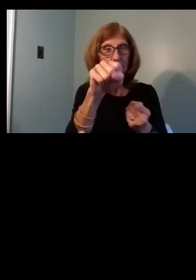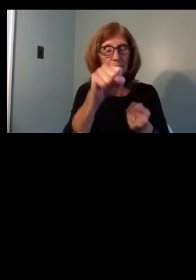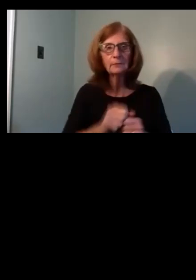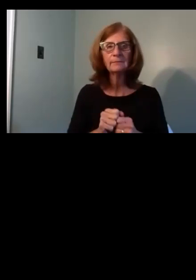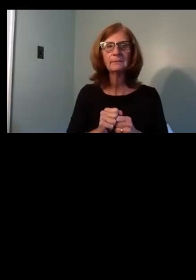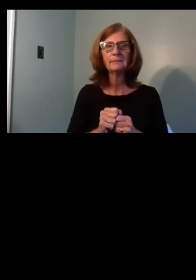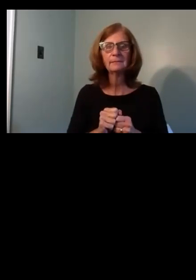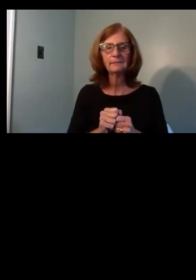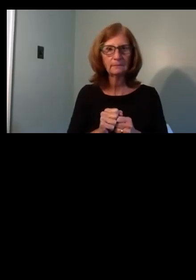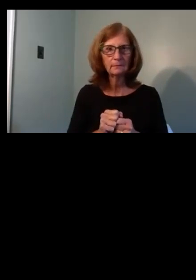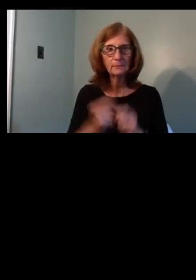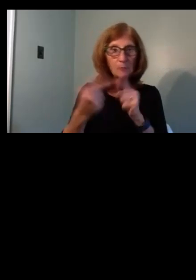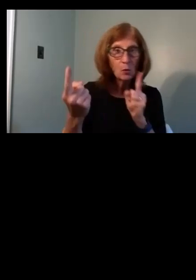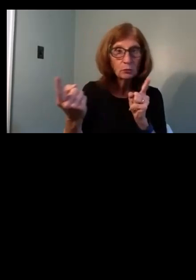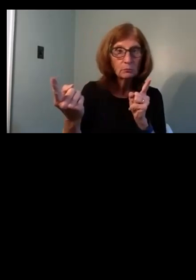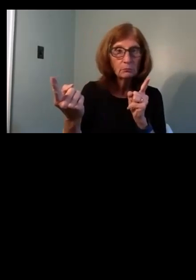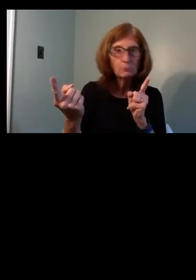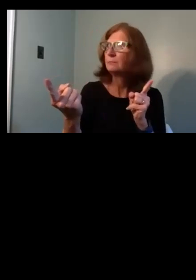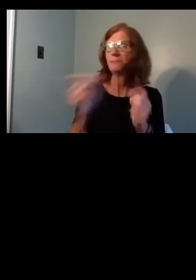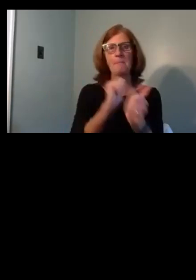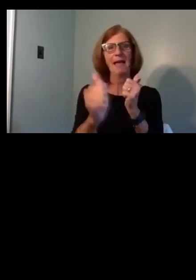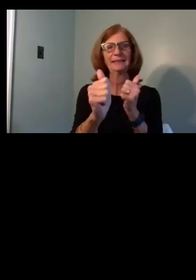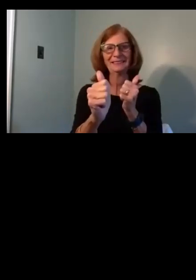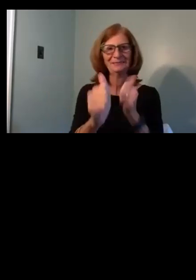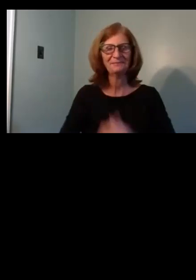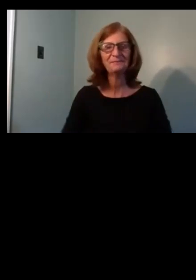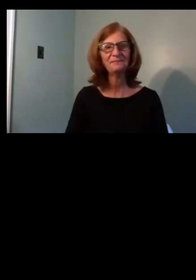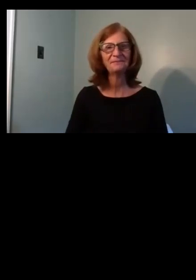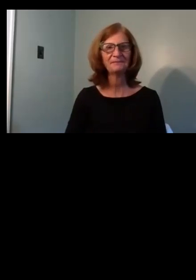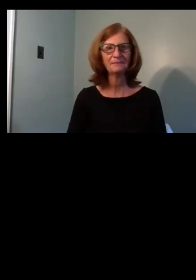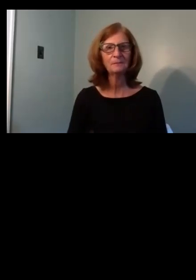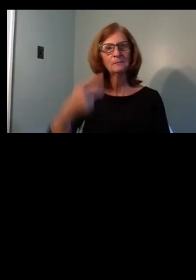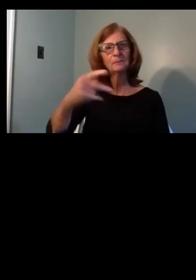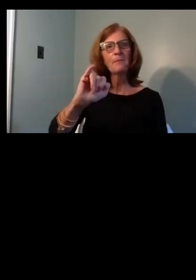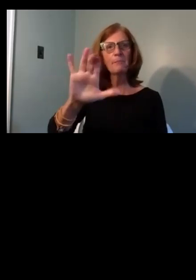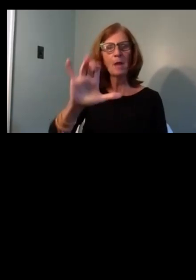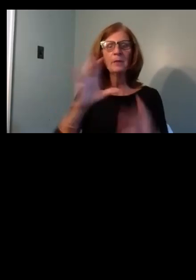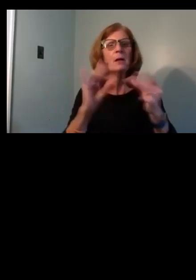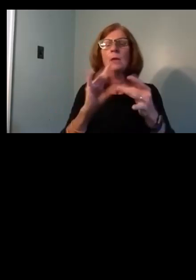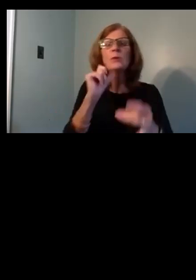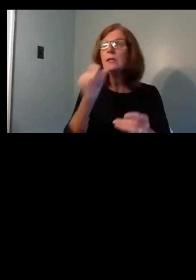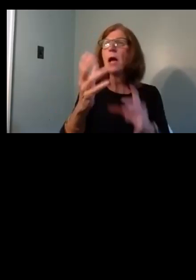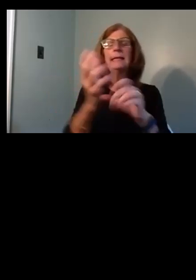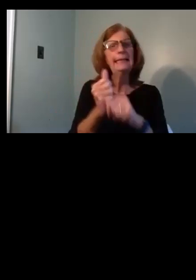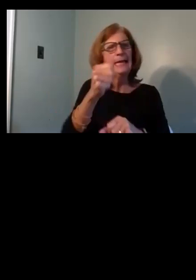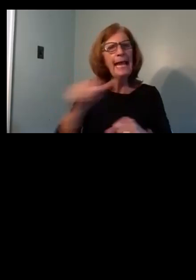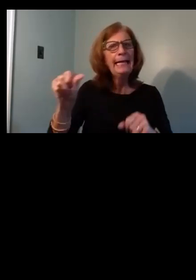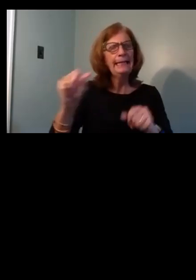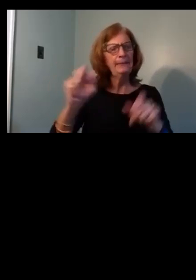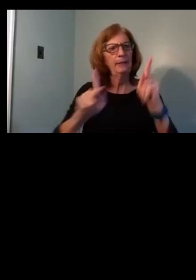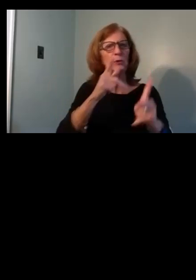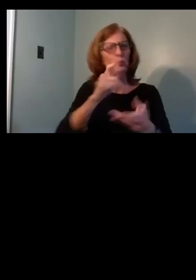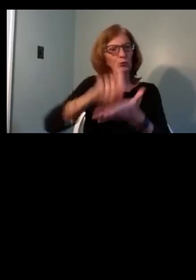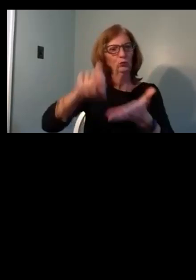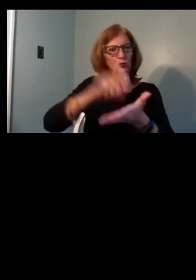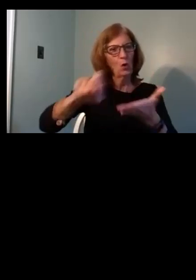any opposed motion carries and public comment i know we did not receive any written submissions and public comment